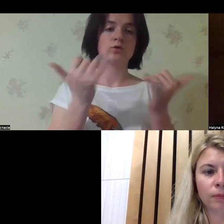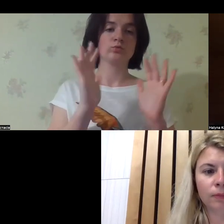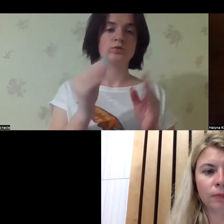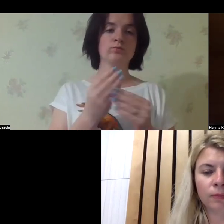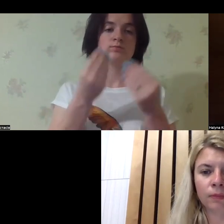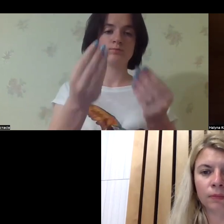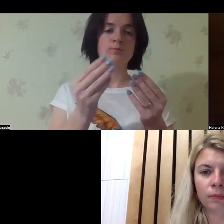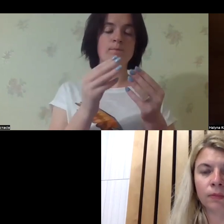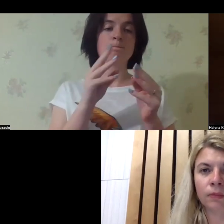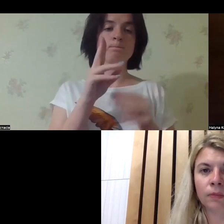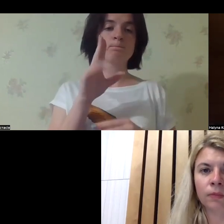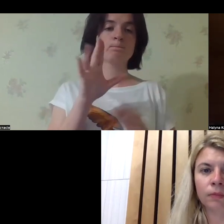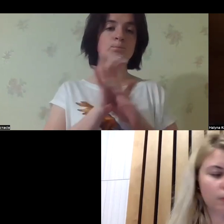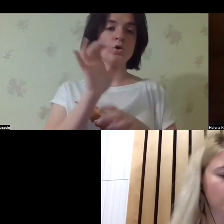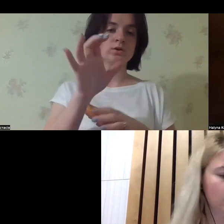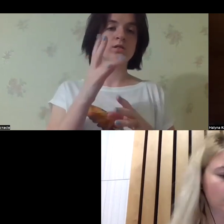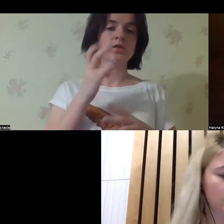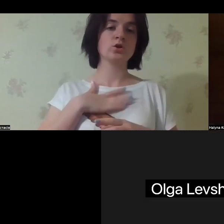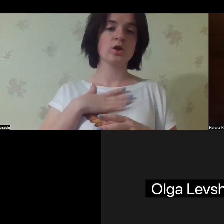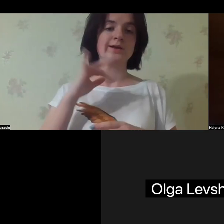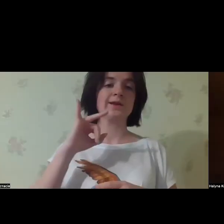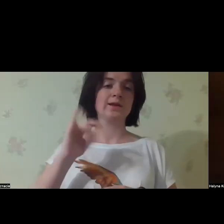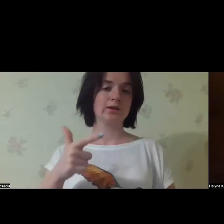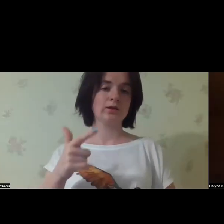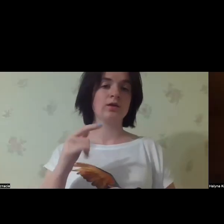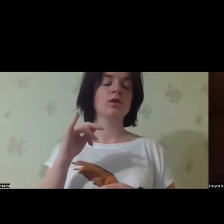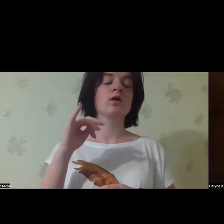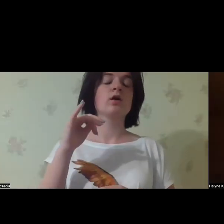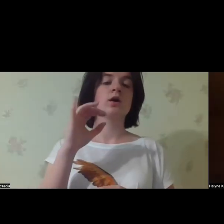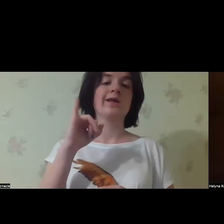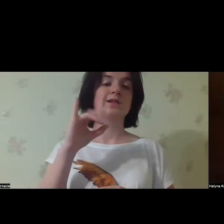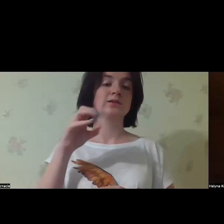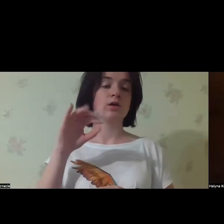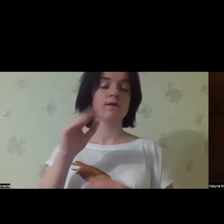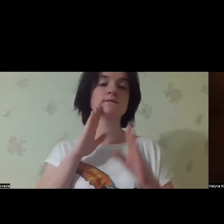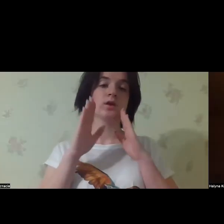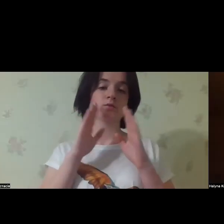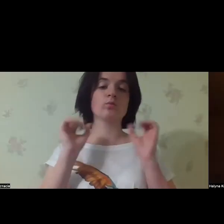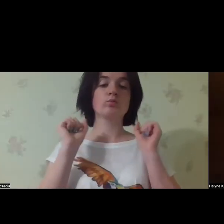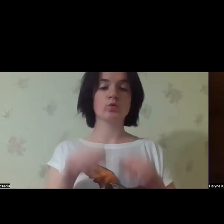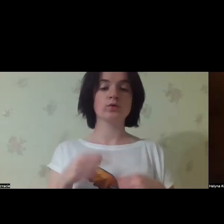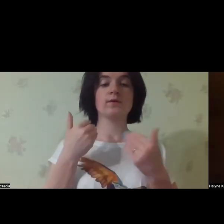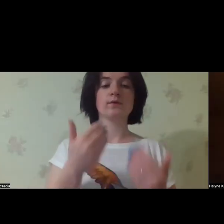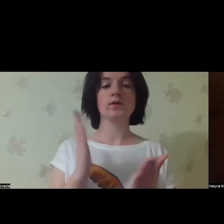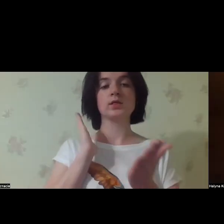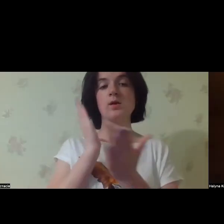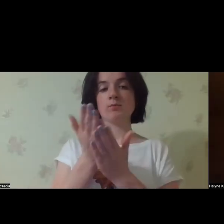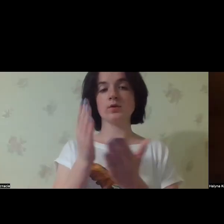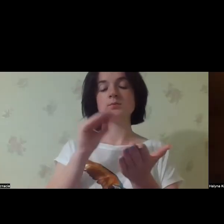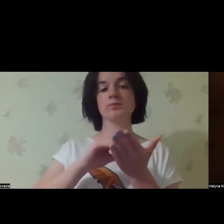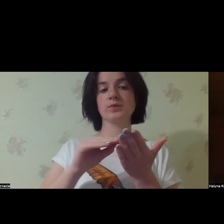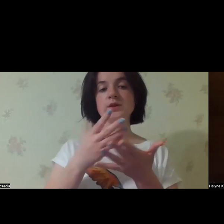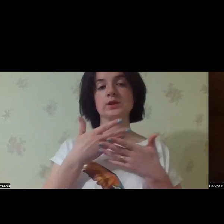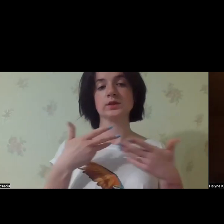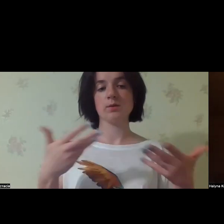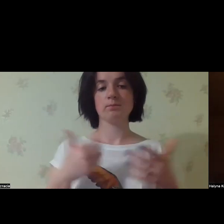We will share on the chat the link to our accounts on Instagram and Facebook. And